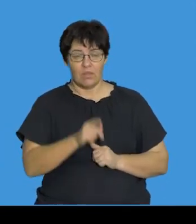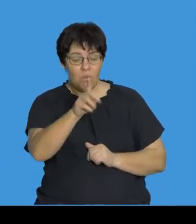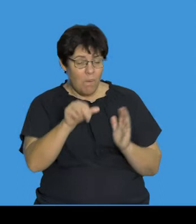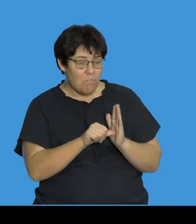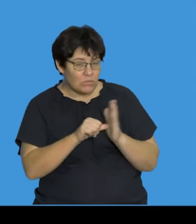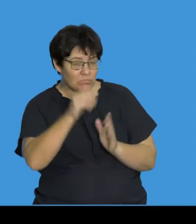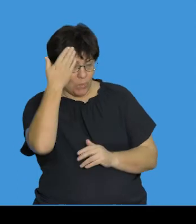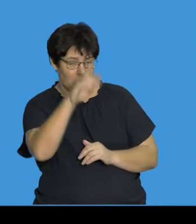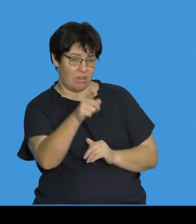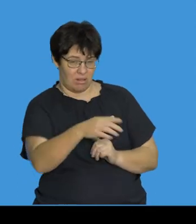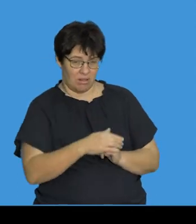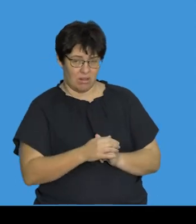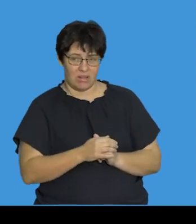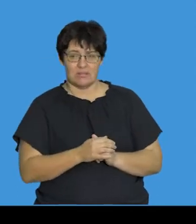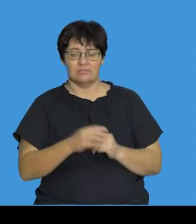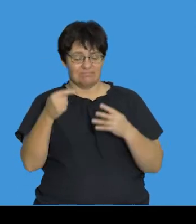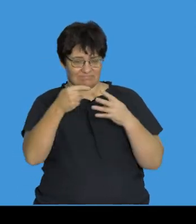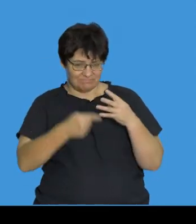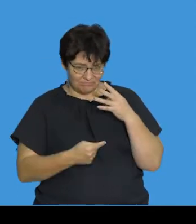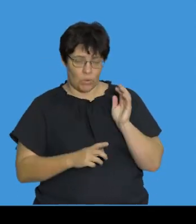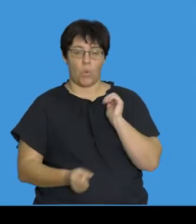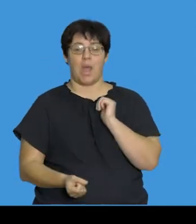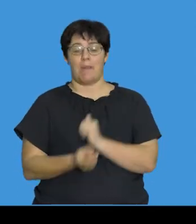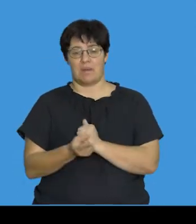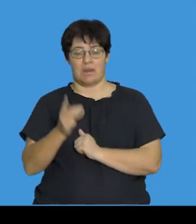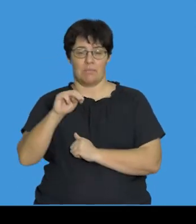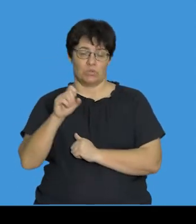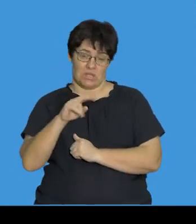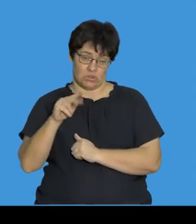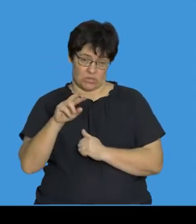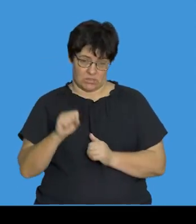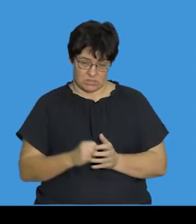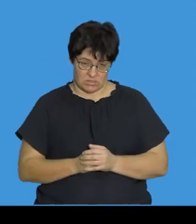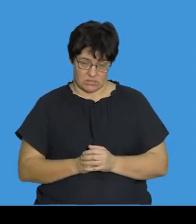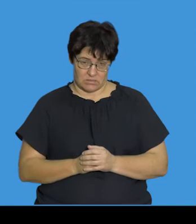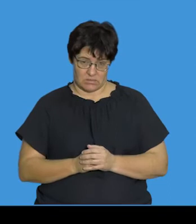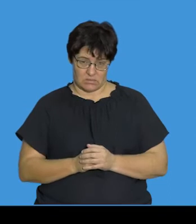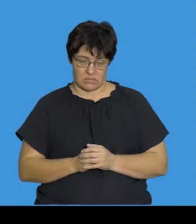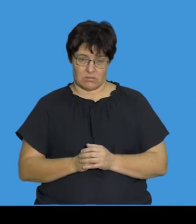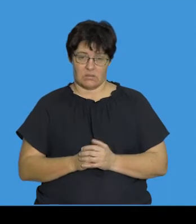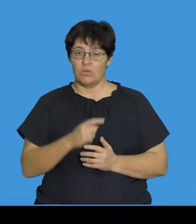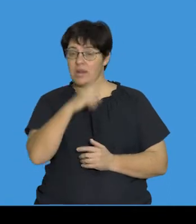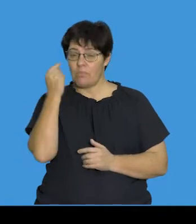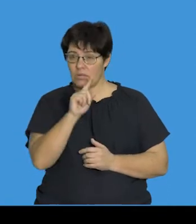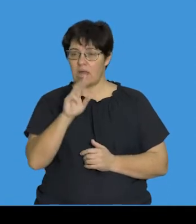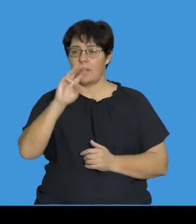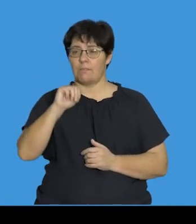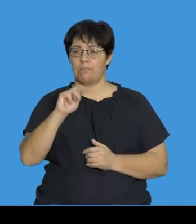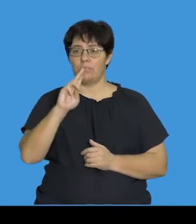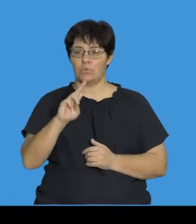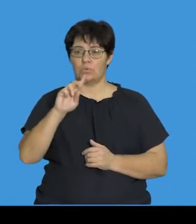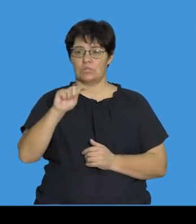recognize that there are certain factors that cause mutations, and we refer to those factors as mutagens.